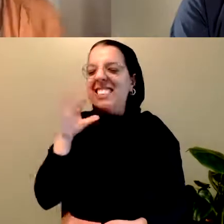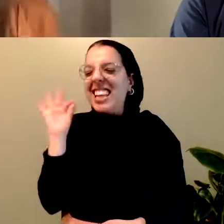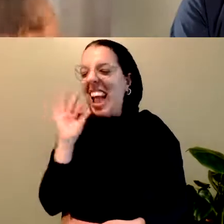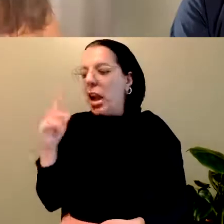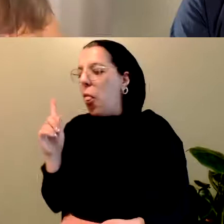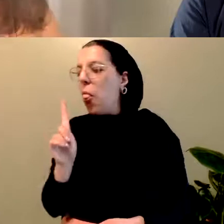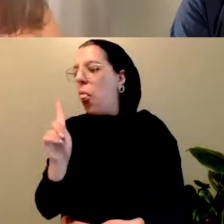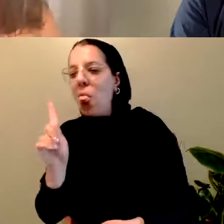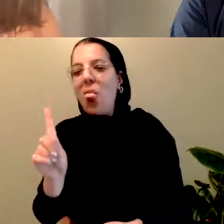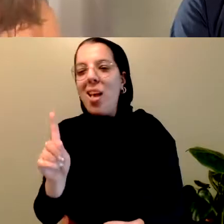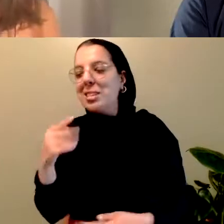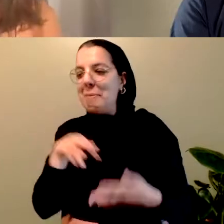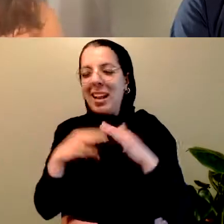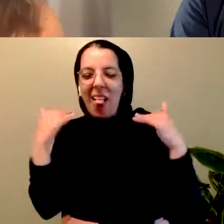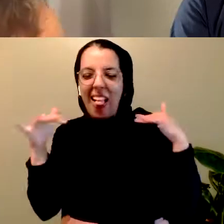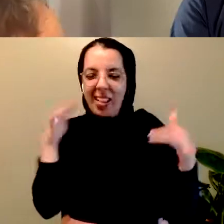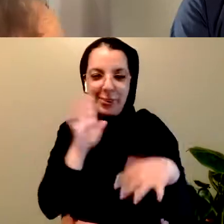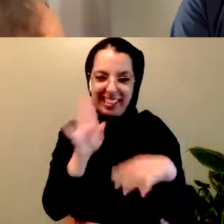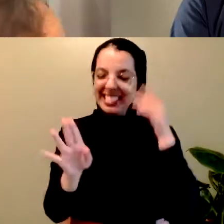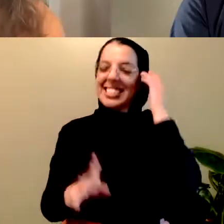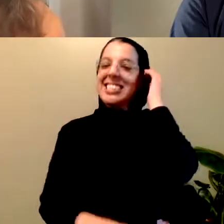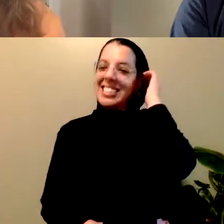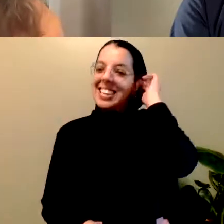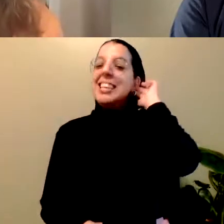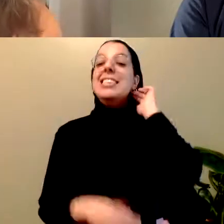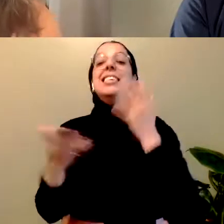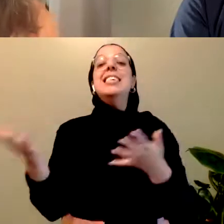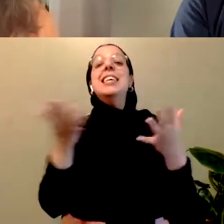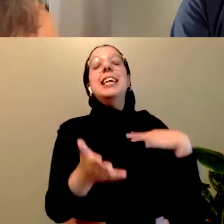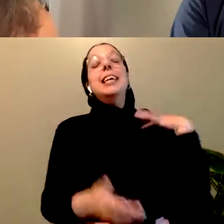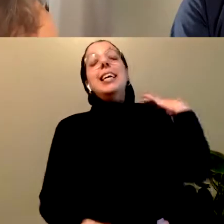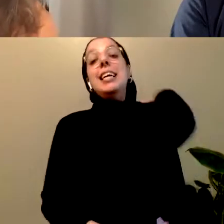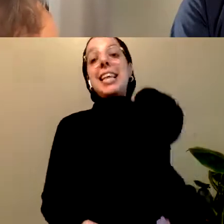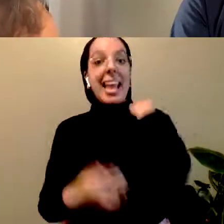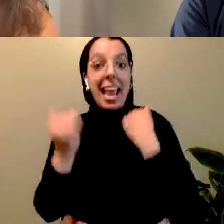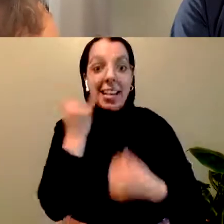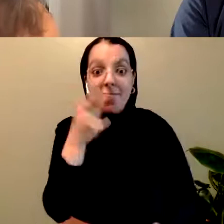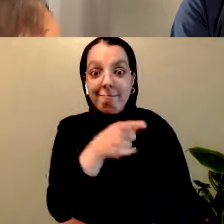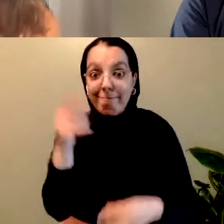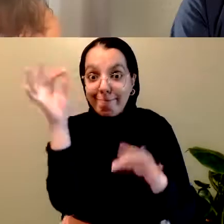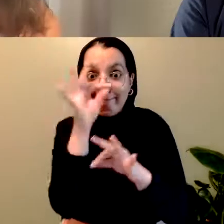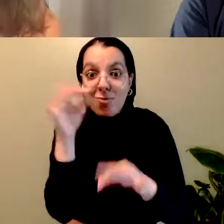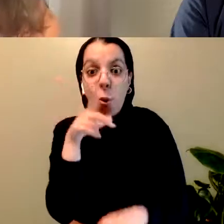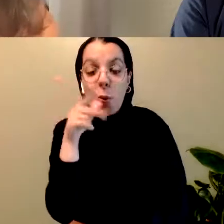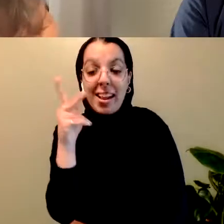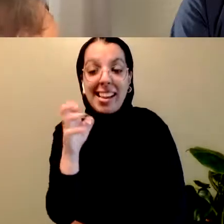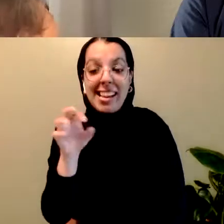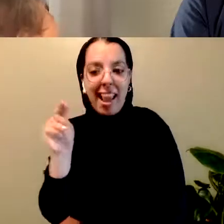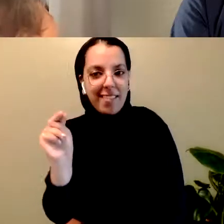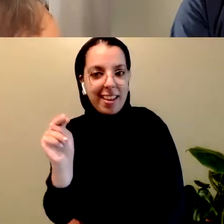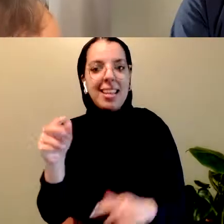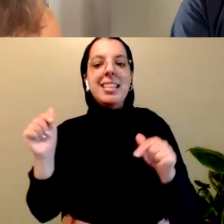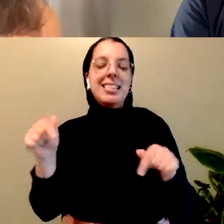It makes quite a lot of noise. So sorry to come back. For those of you who not yet familiar with Kevin's work, this is